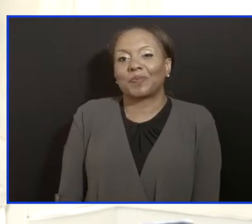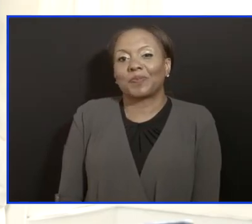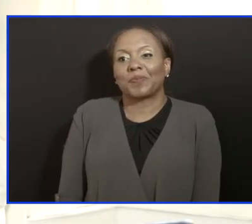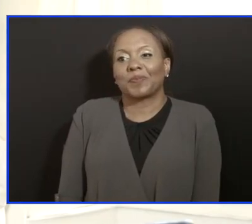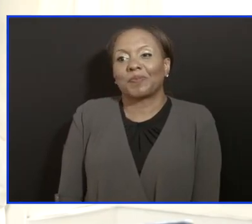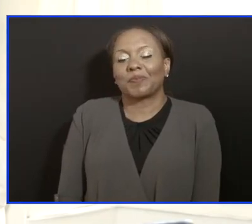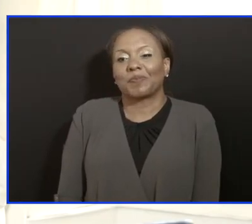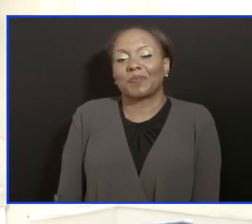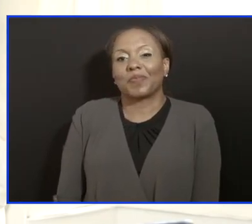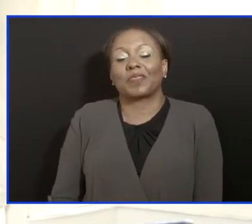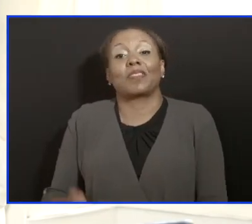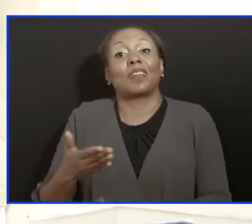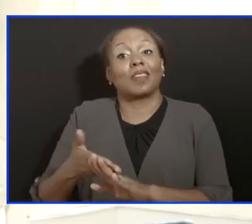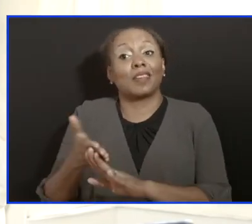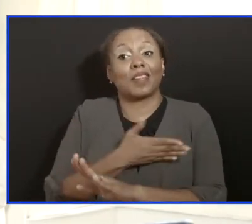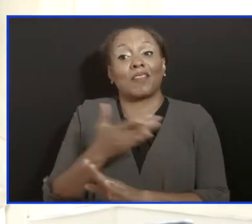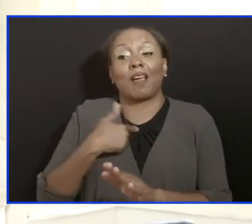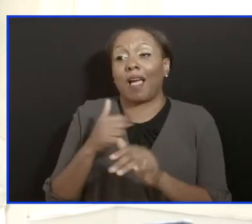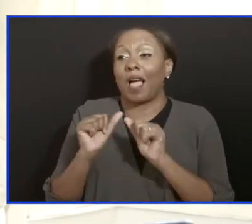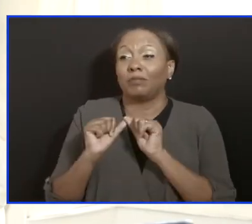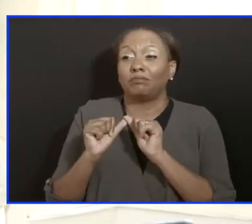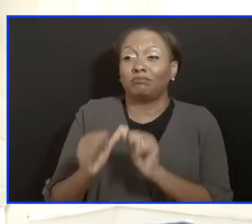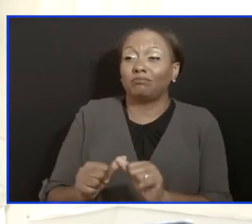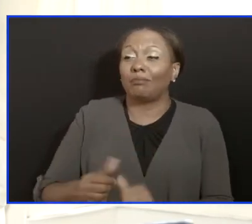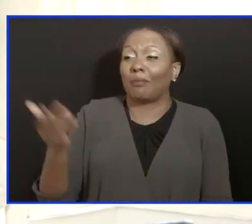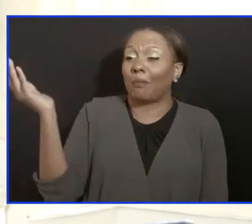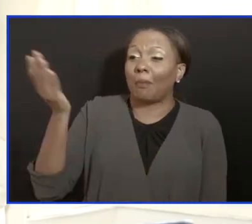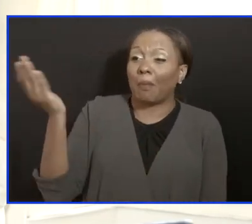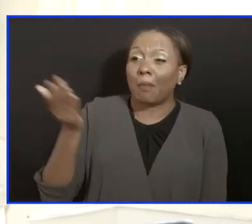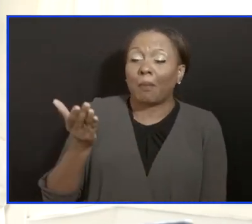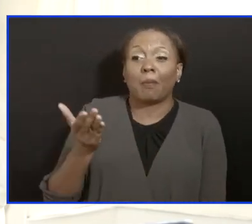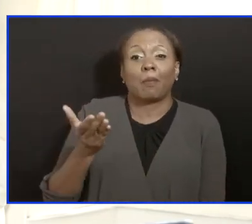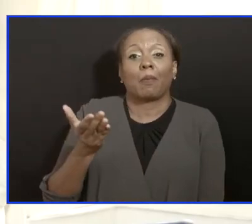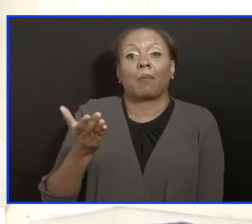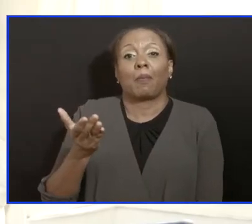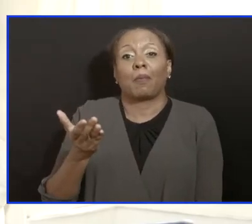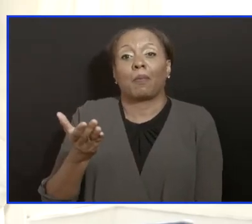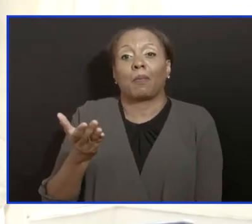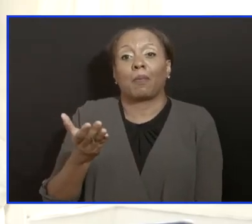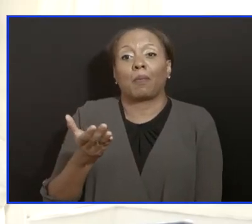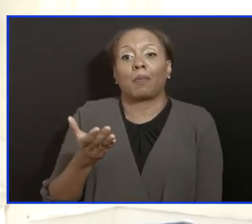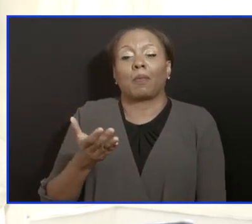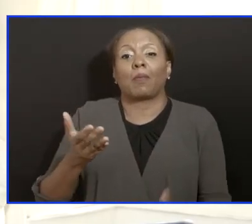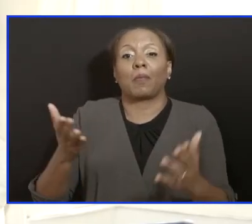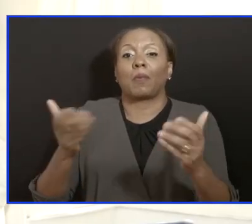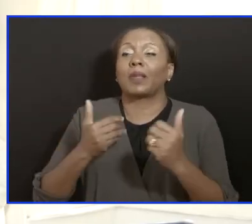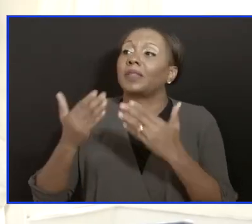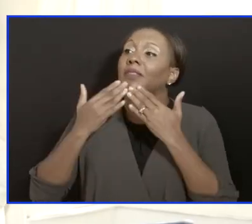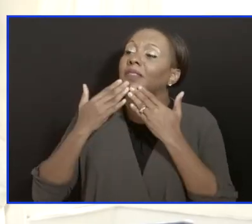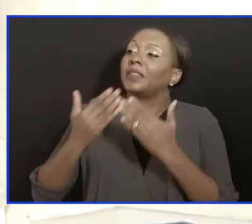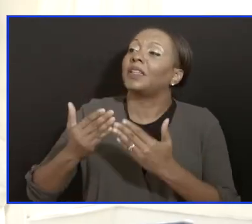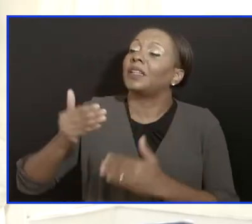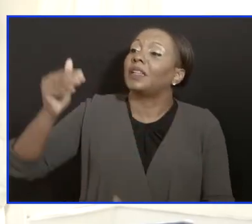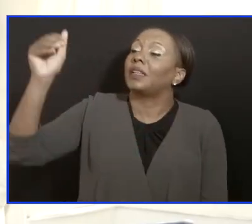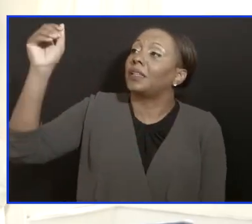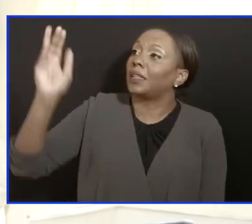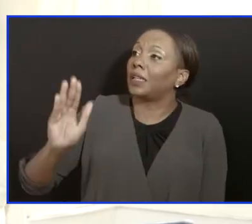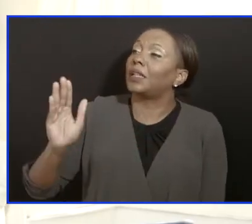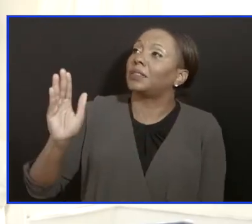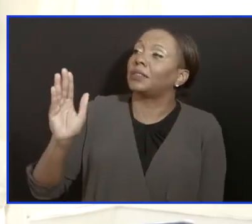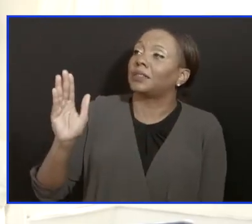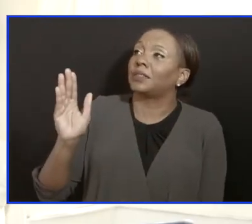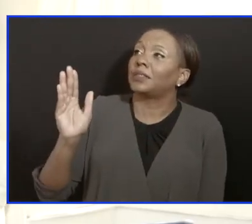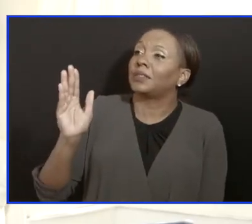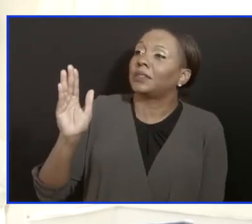continue any further in speaking, I would like to first give thanks to Almighty God for the